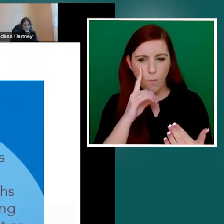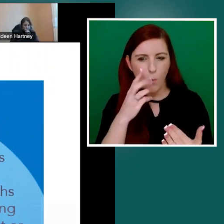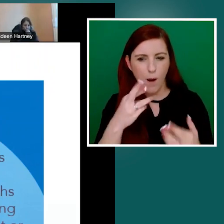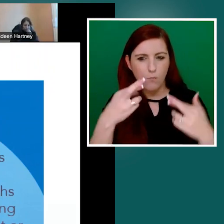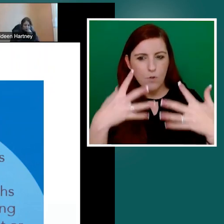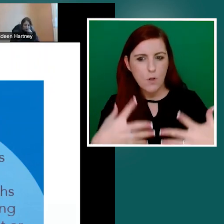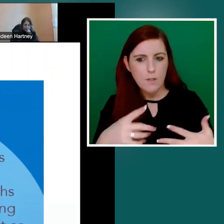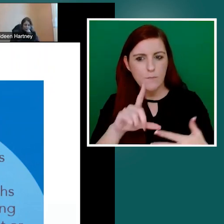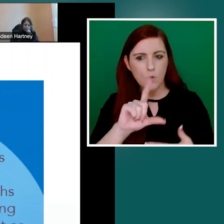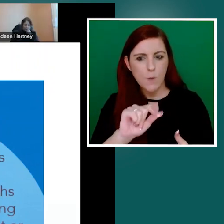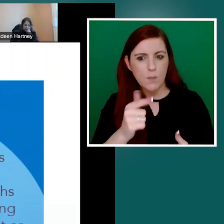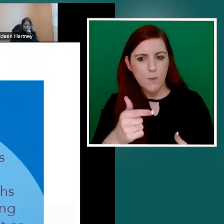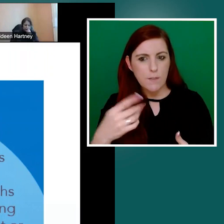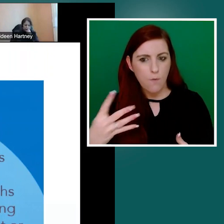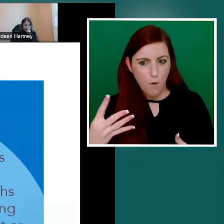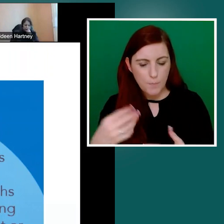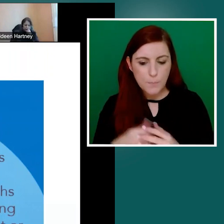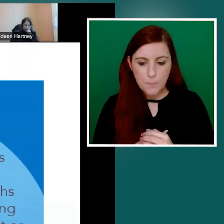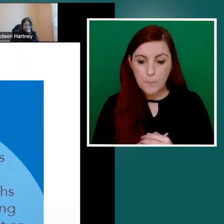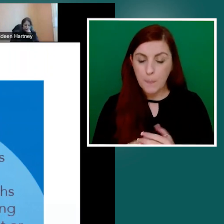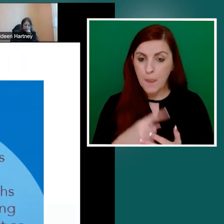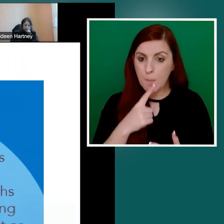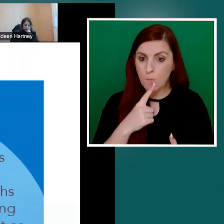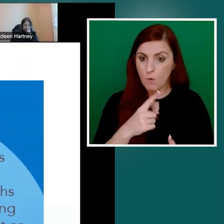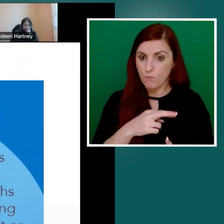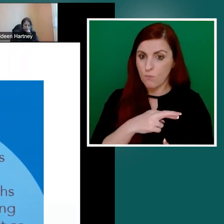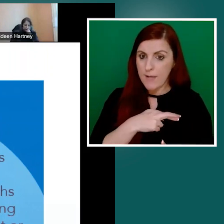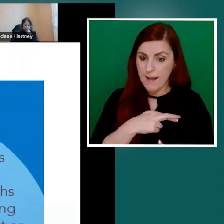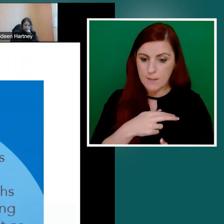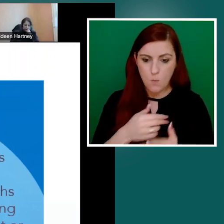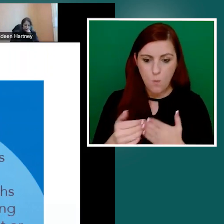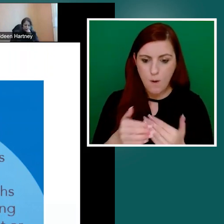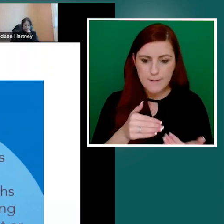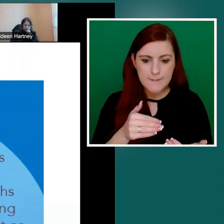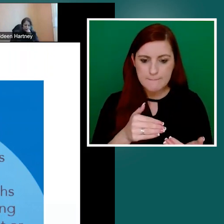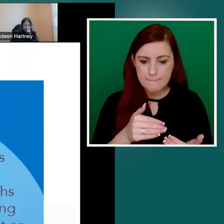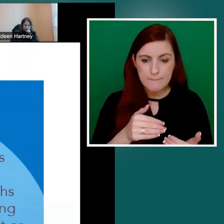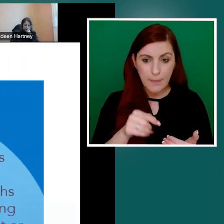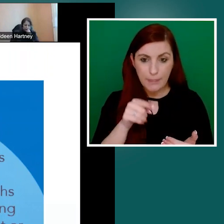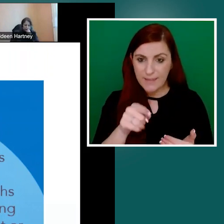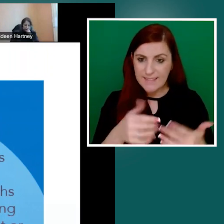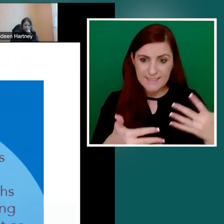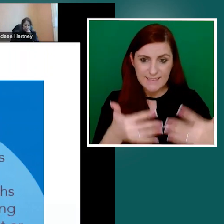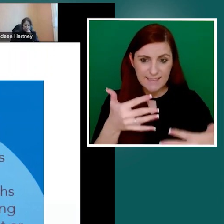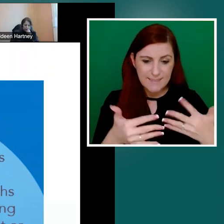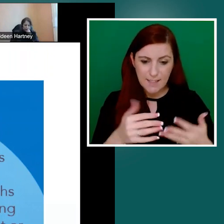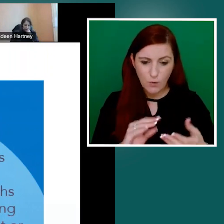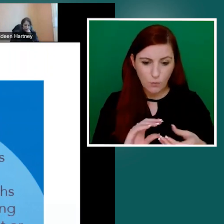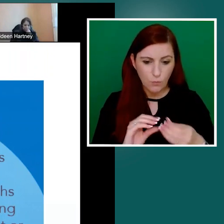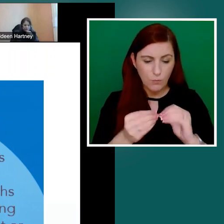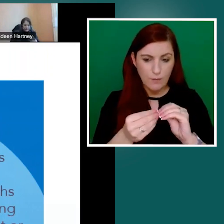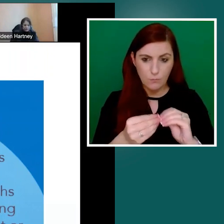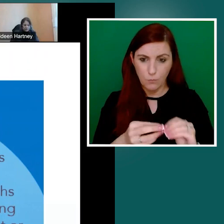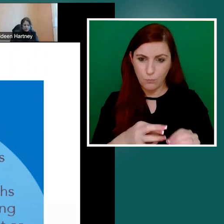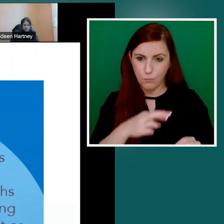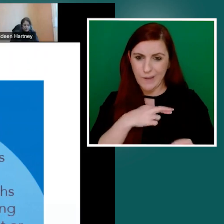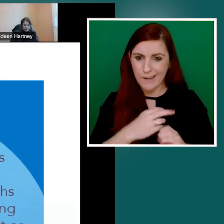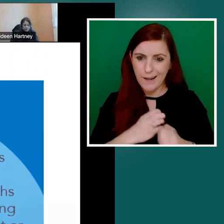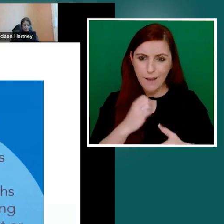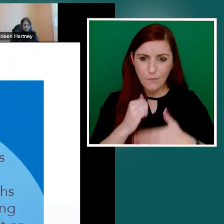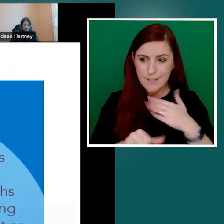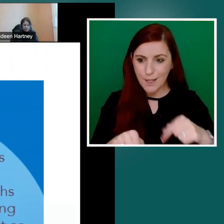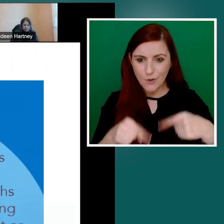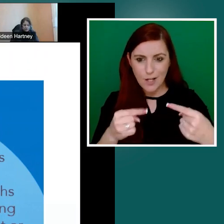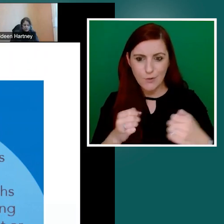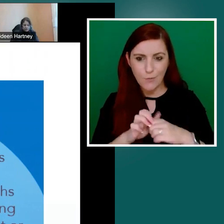create really real everyday challenges for individuals in Ireland and individuals engaging with services, be them delivered